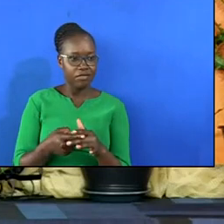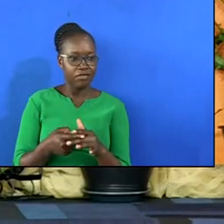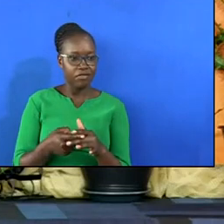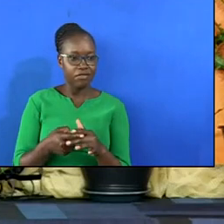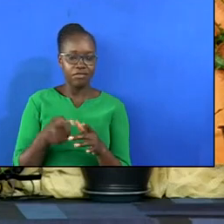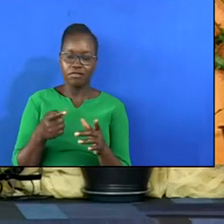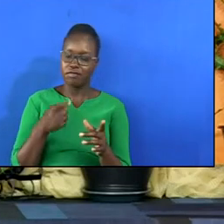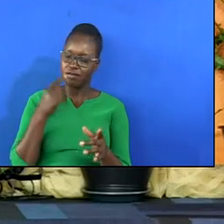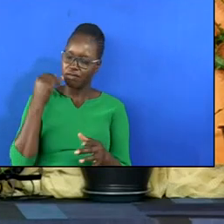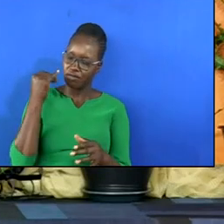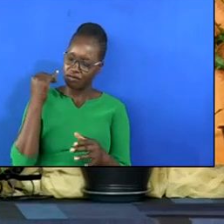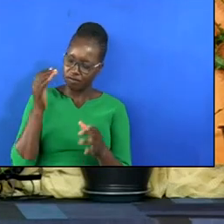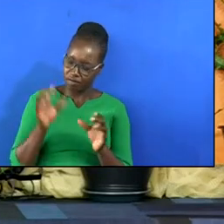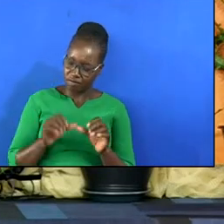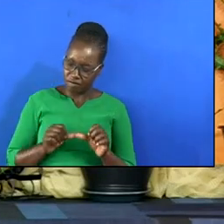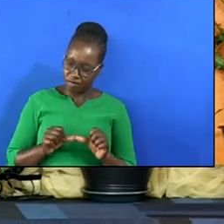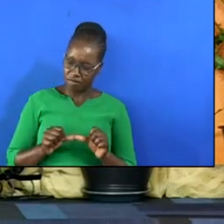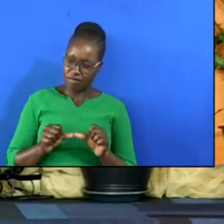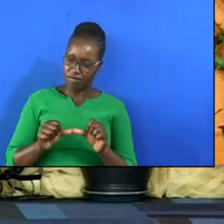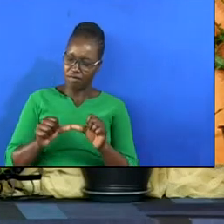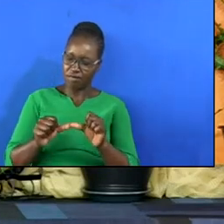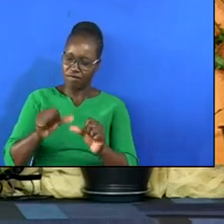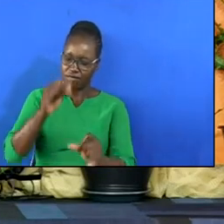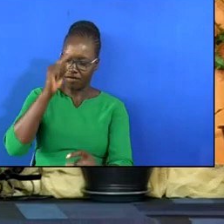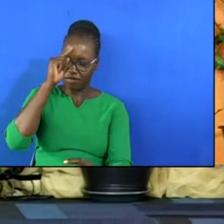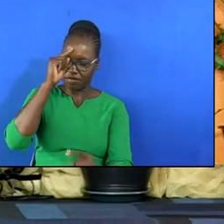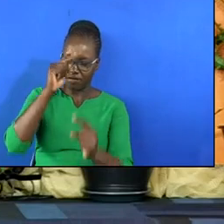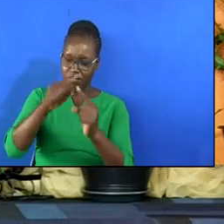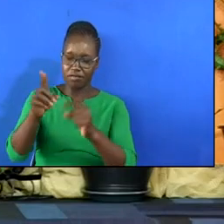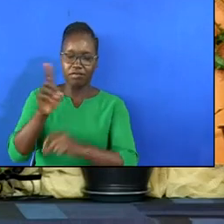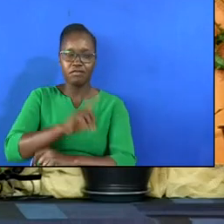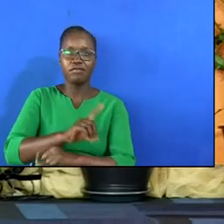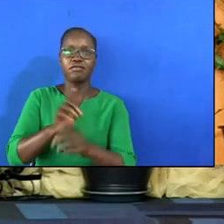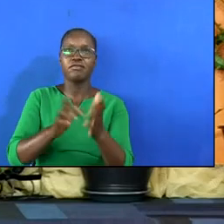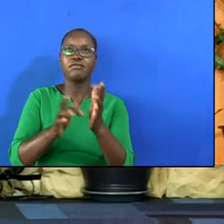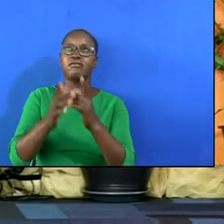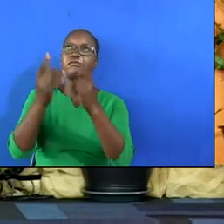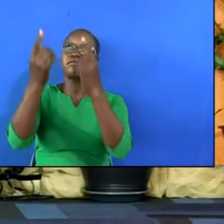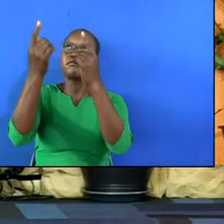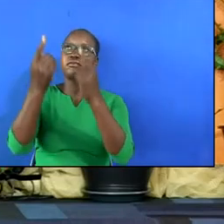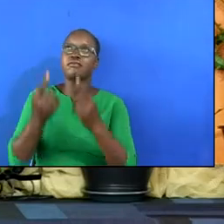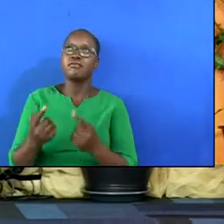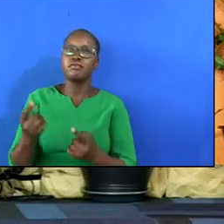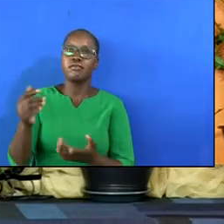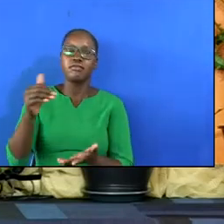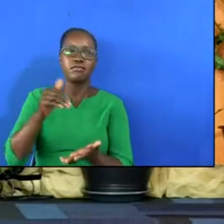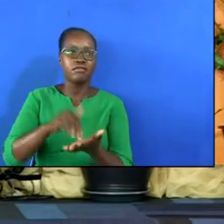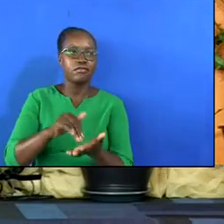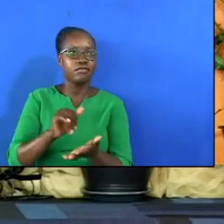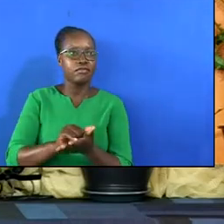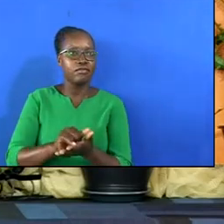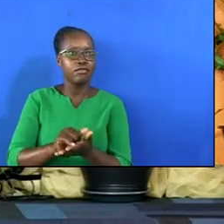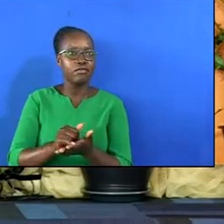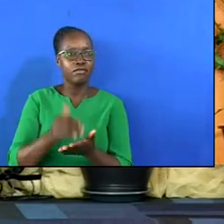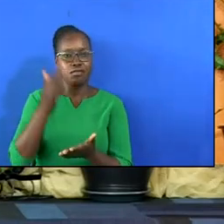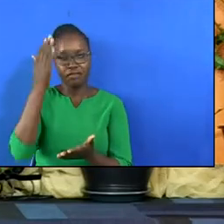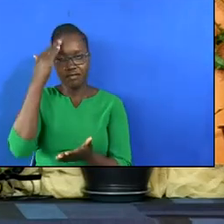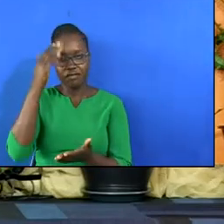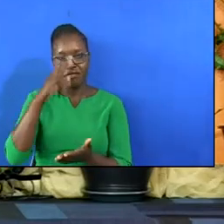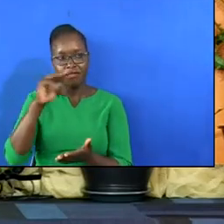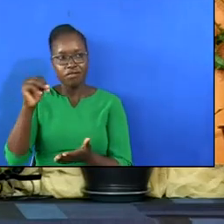carry it forward until the day when Christ comes again that you may know him